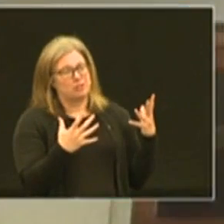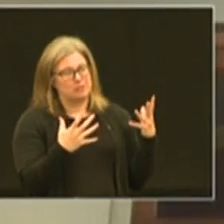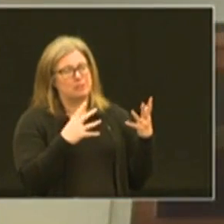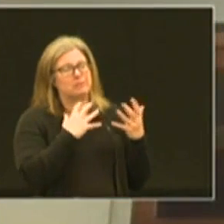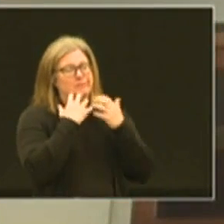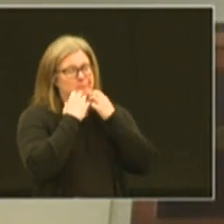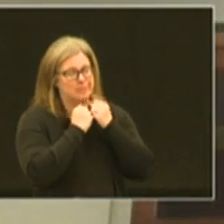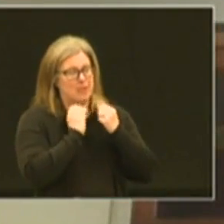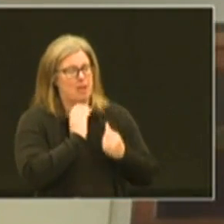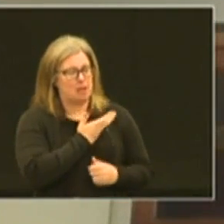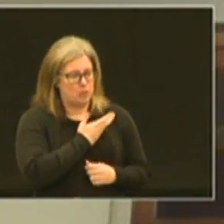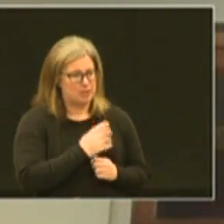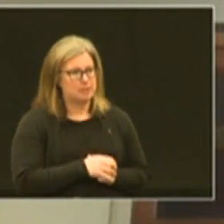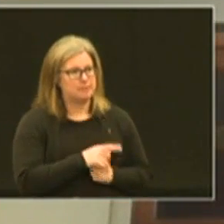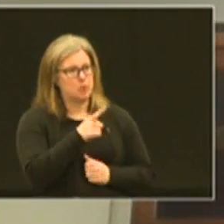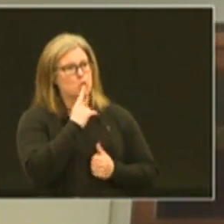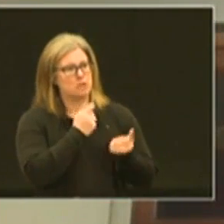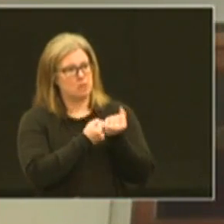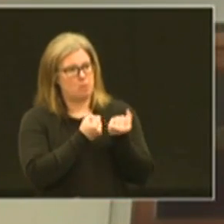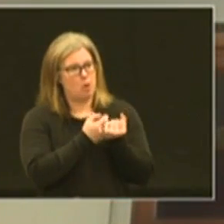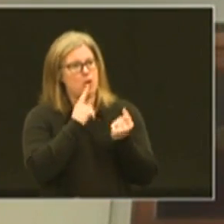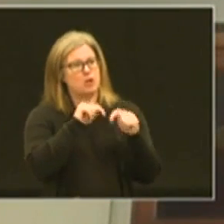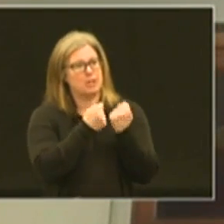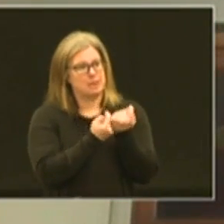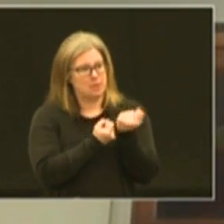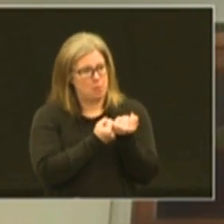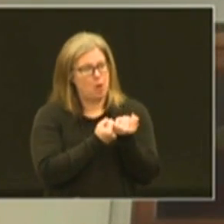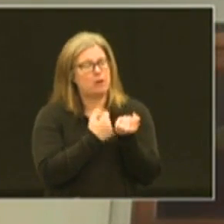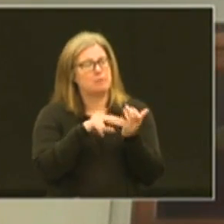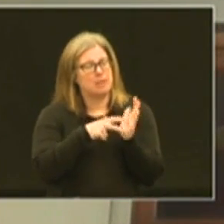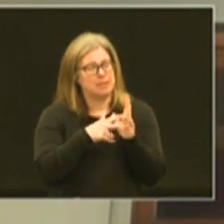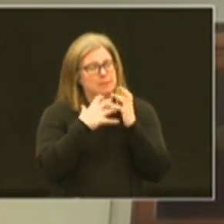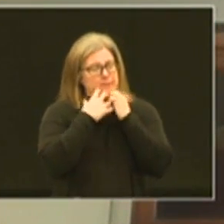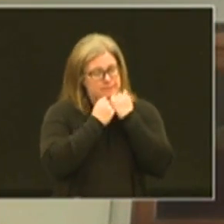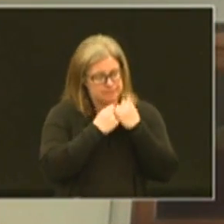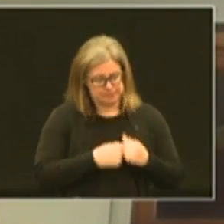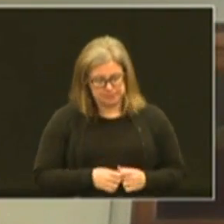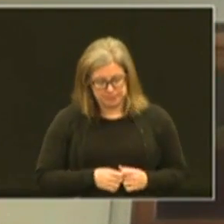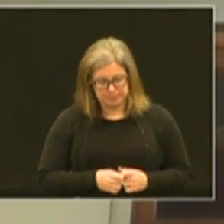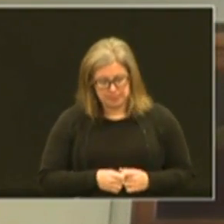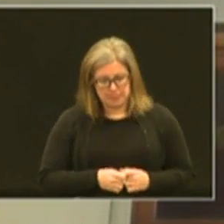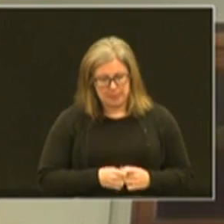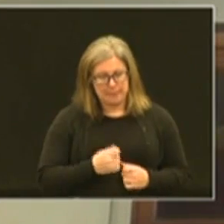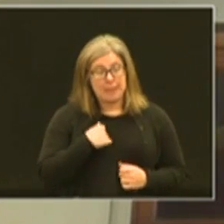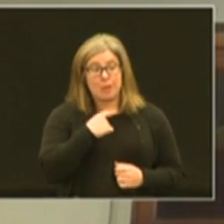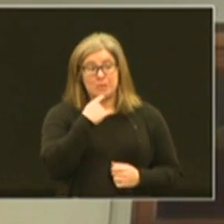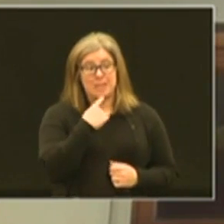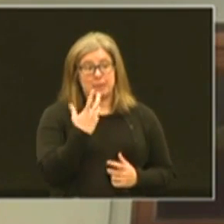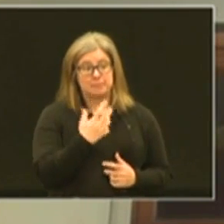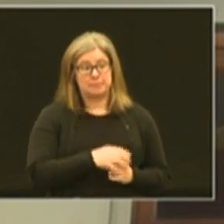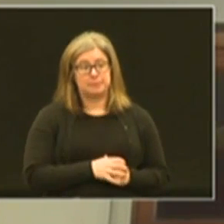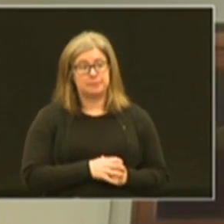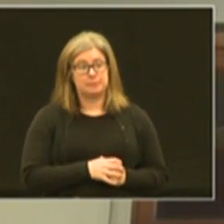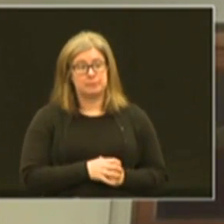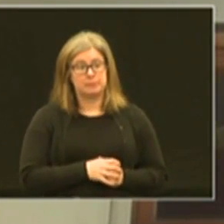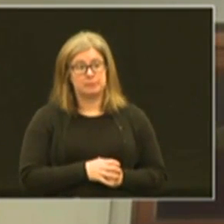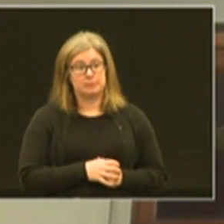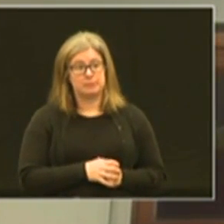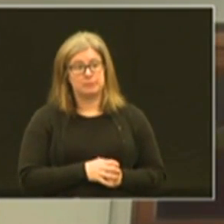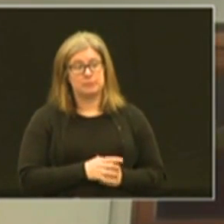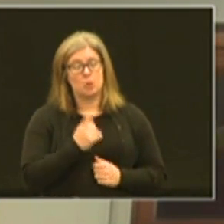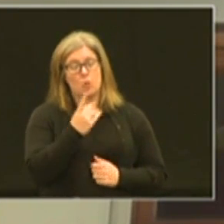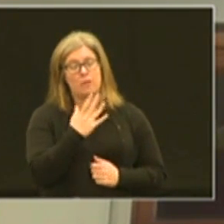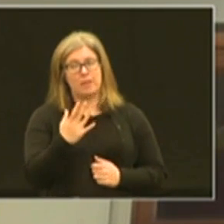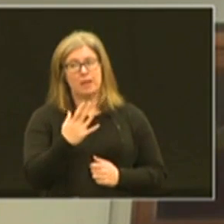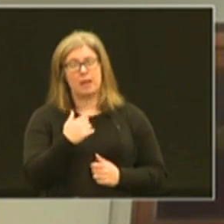means a lot to us and your support and your team's support means so much um you know i will say this um one of the